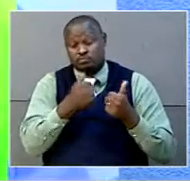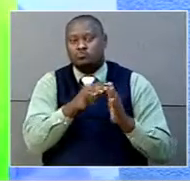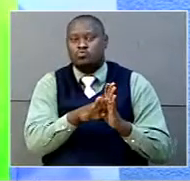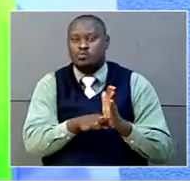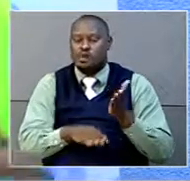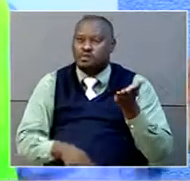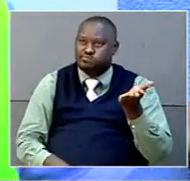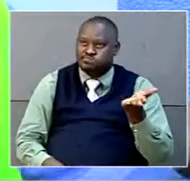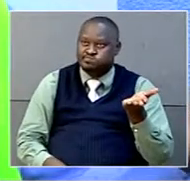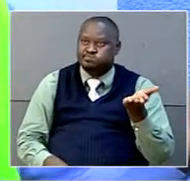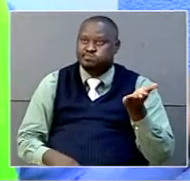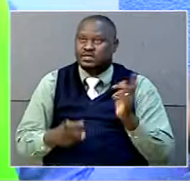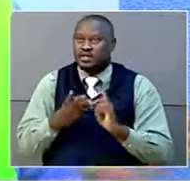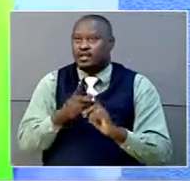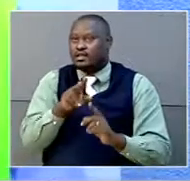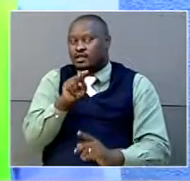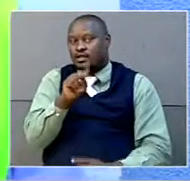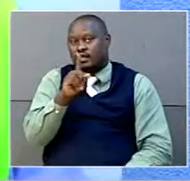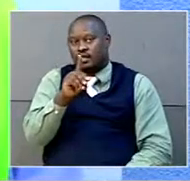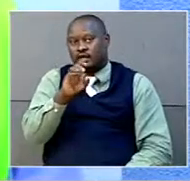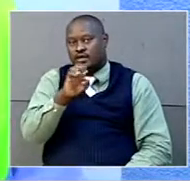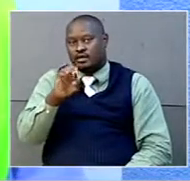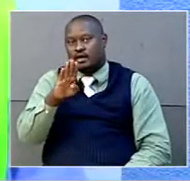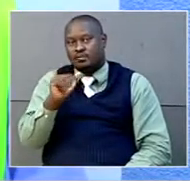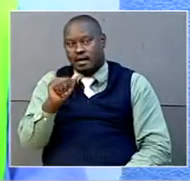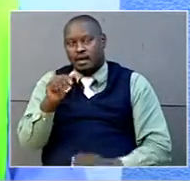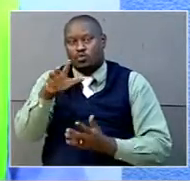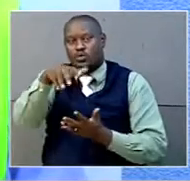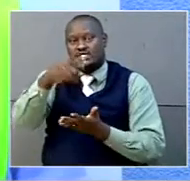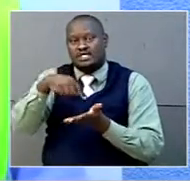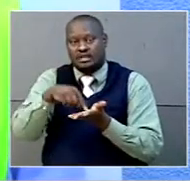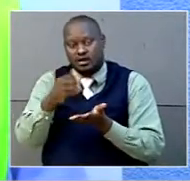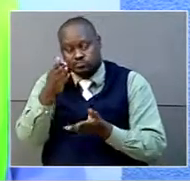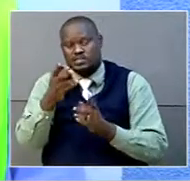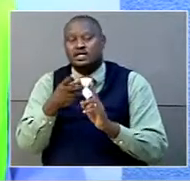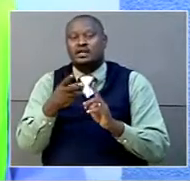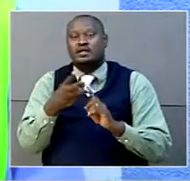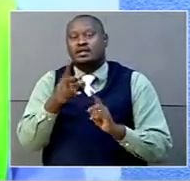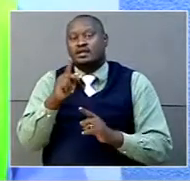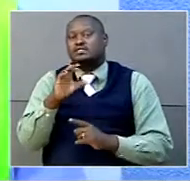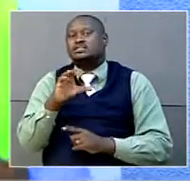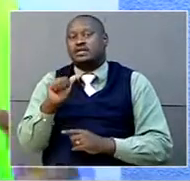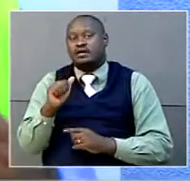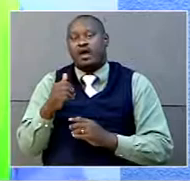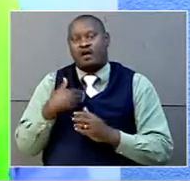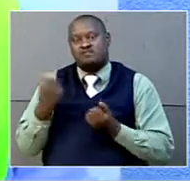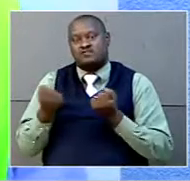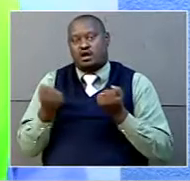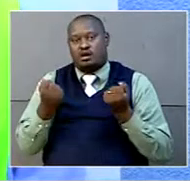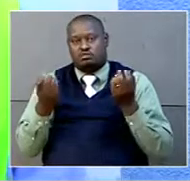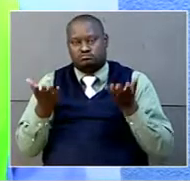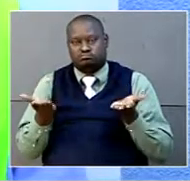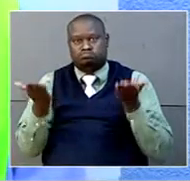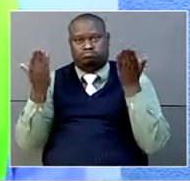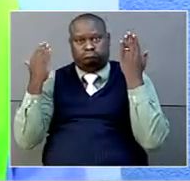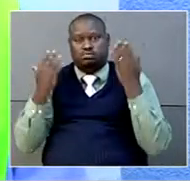they already are running the Ndeba Collection Center in partnership with us. KCC also provides the trucks and skips at different points,